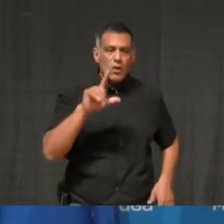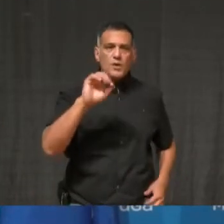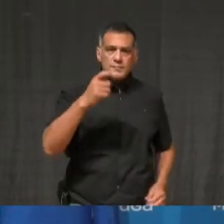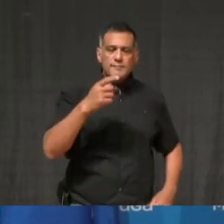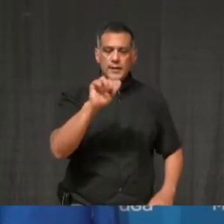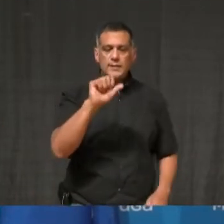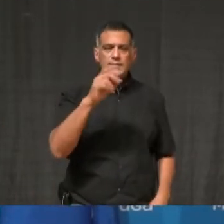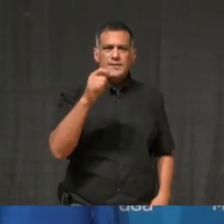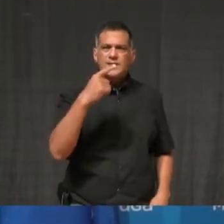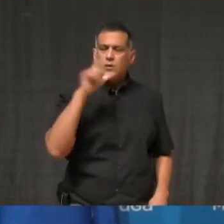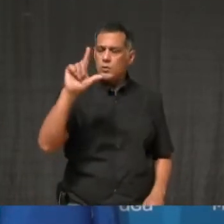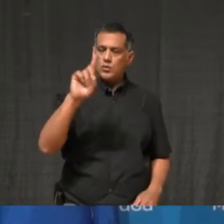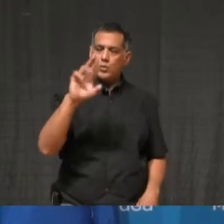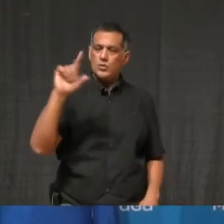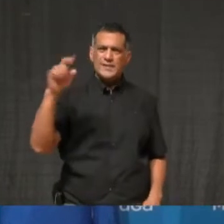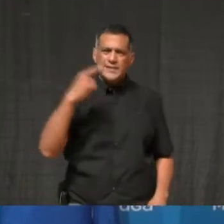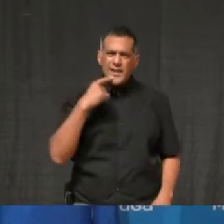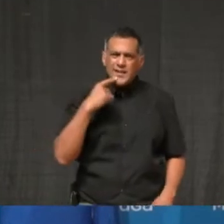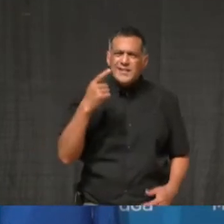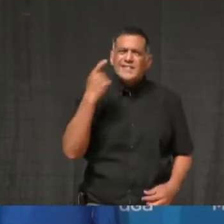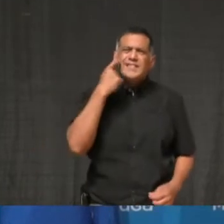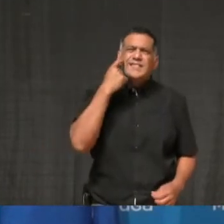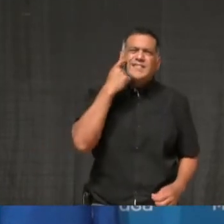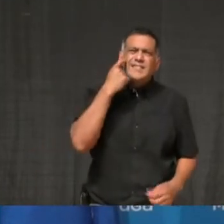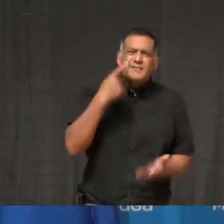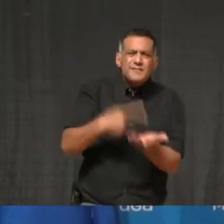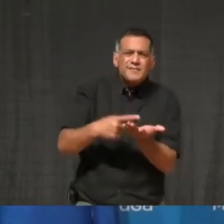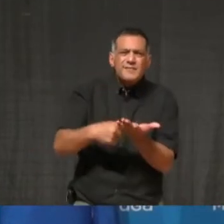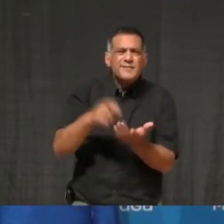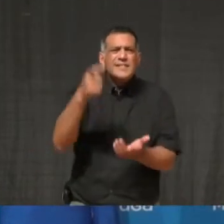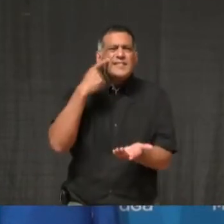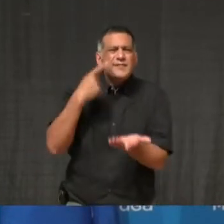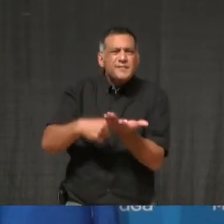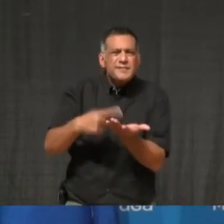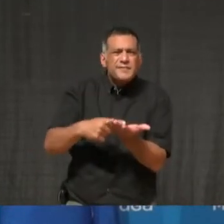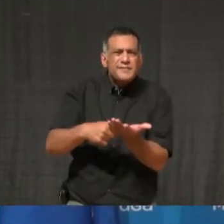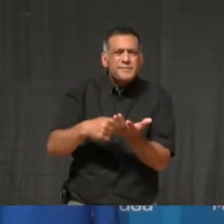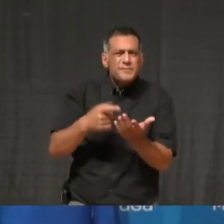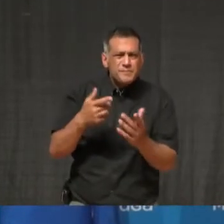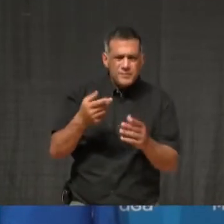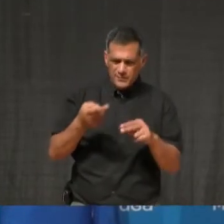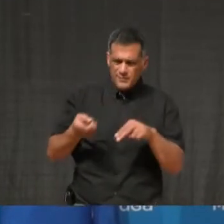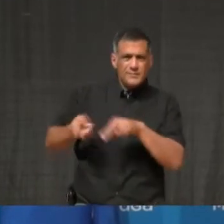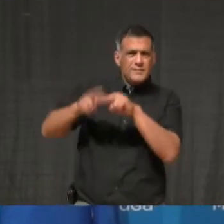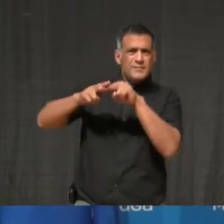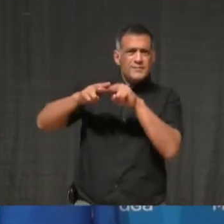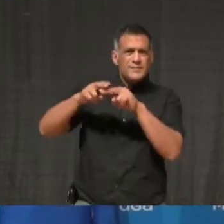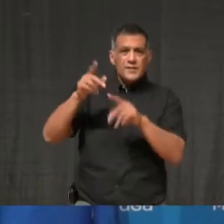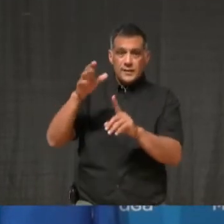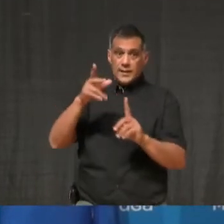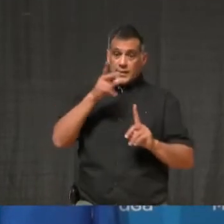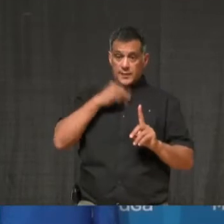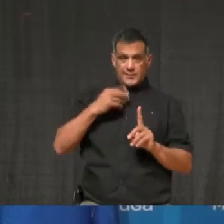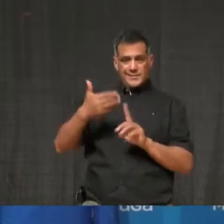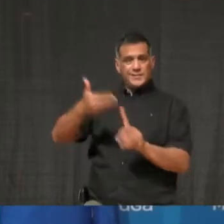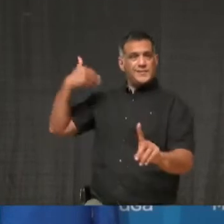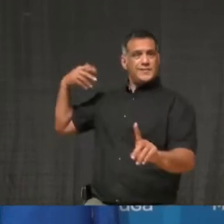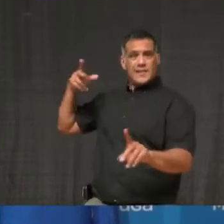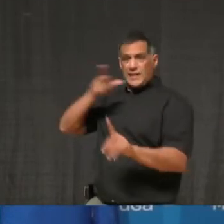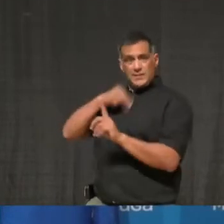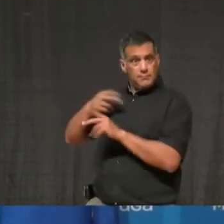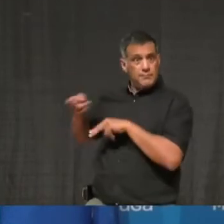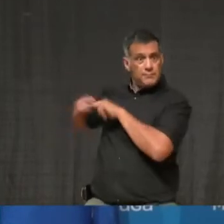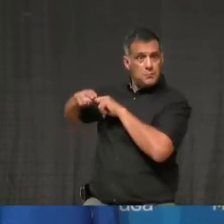surge from, that we're seeing recently appears to be related to Thanksgiving. I was actually wondering if you know off the top of your head how